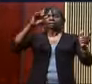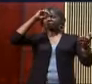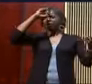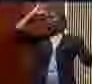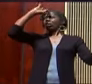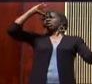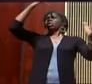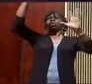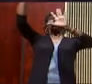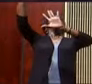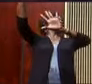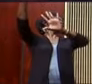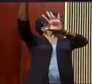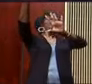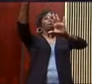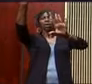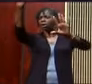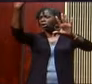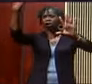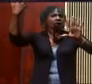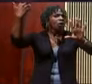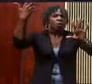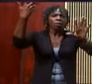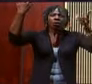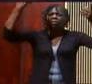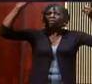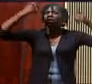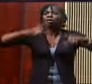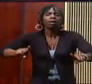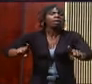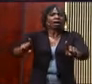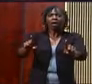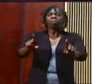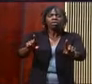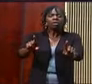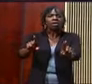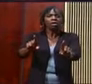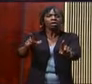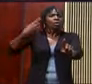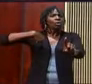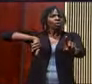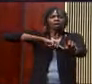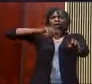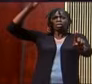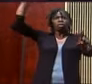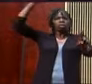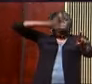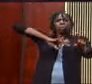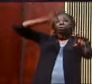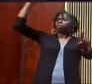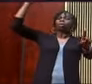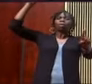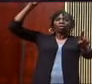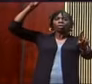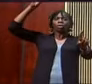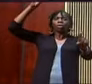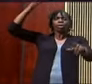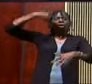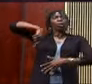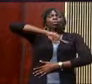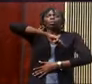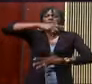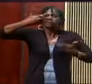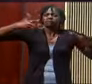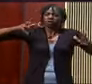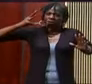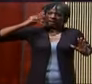our feet. In essence, the hit was so hard that we really don't know where we are. We experience, here